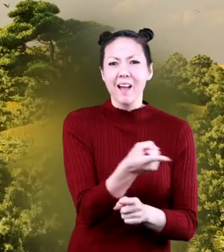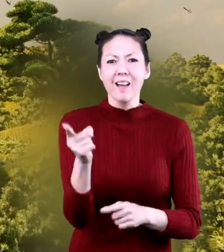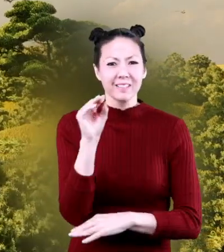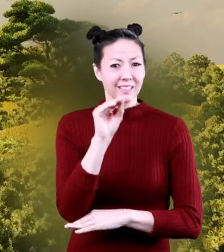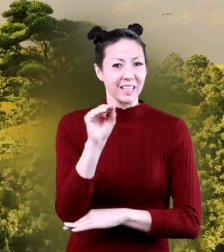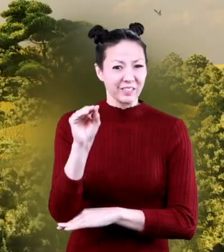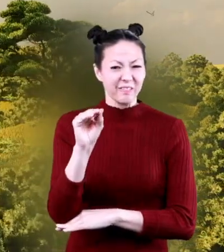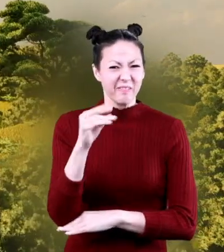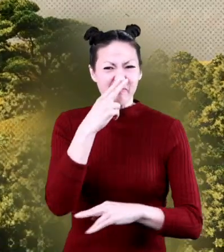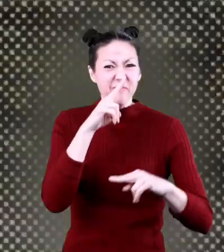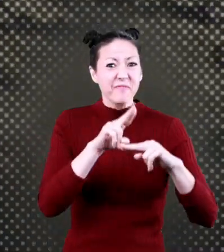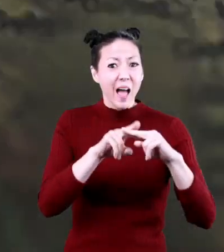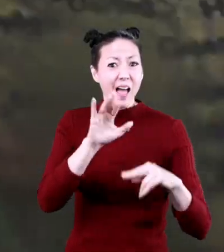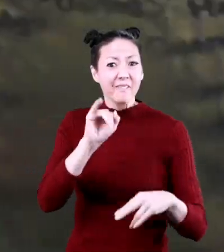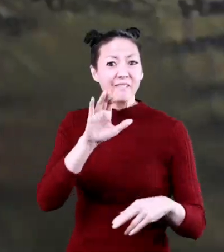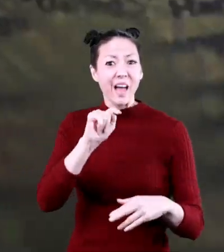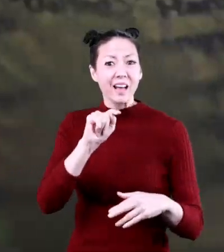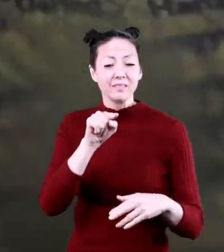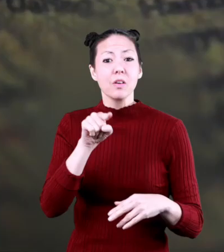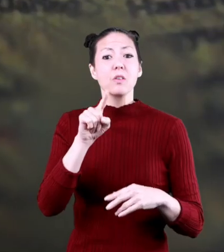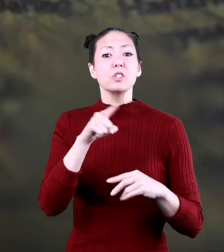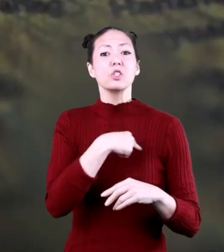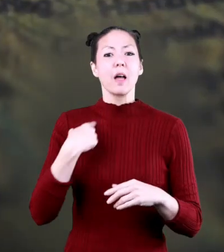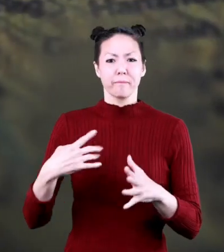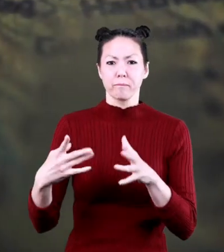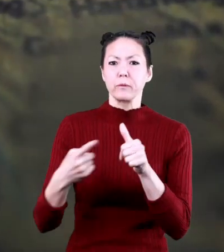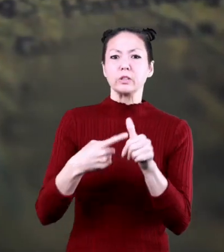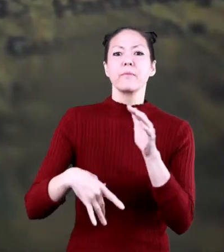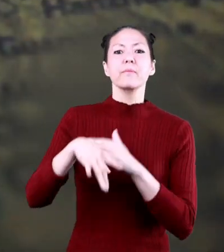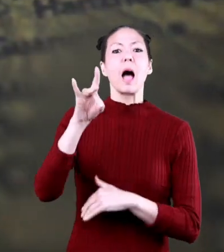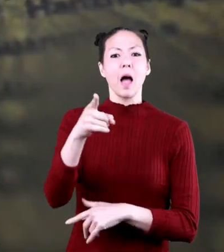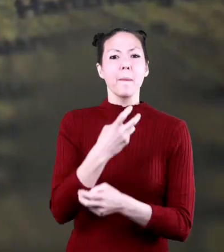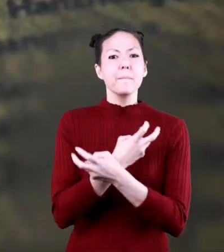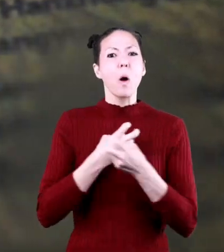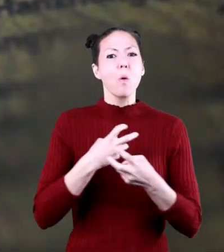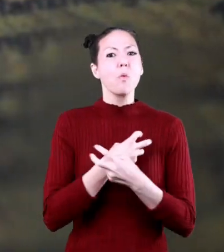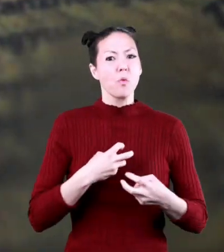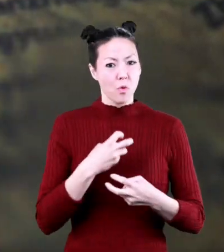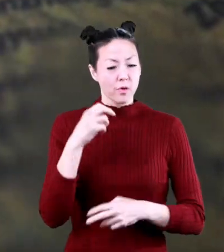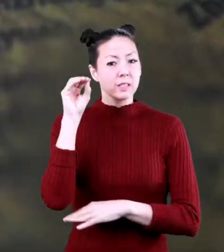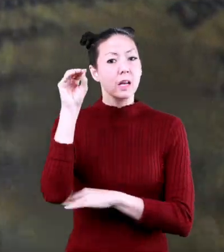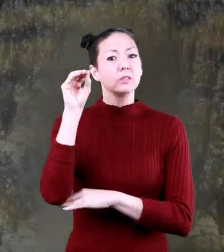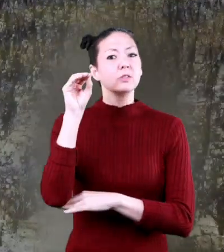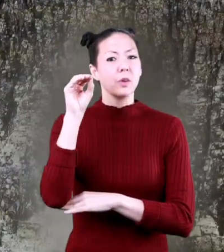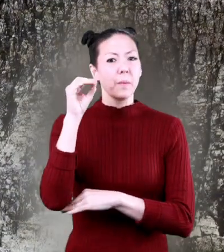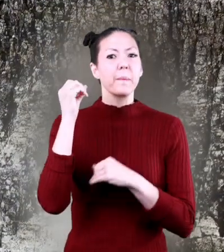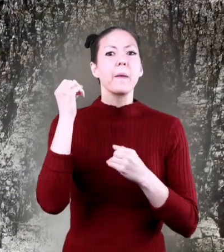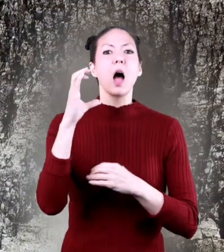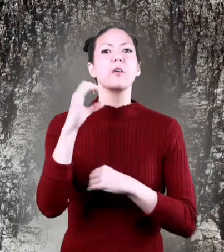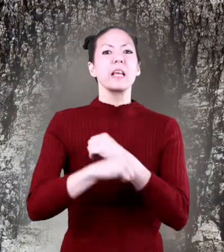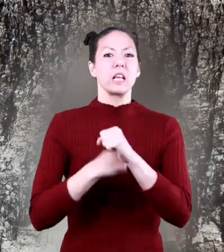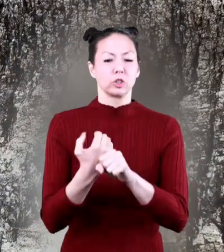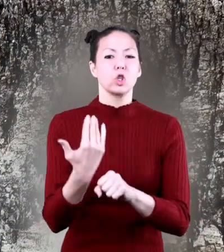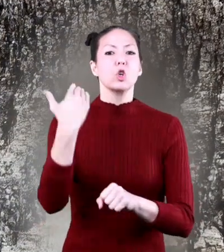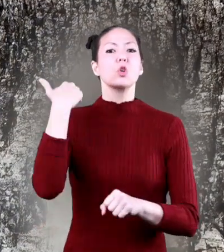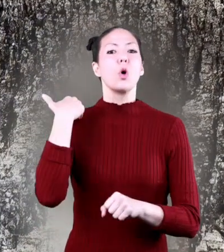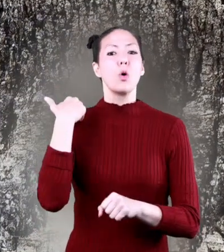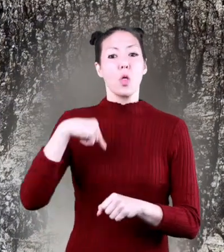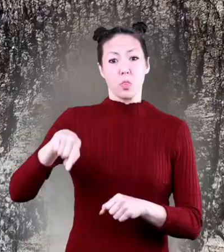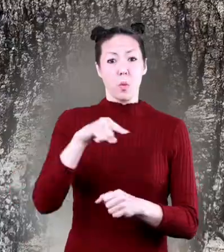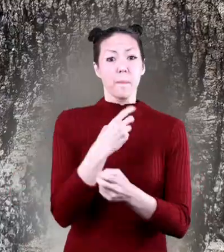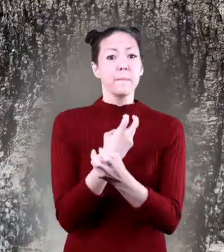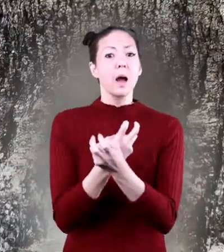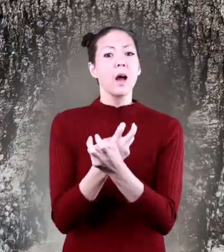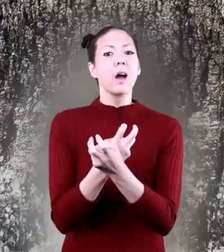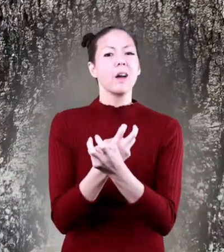things about them here's a fun fact when the chinese first found the bones of dinosaurs many hundreds of years ago